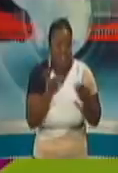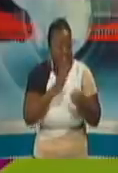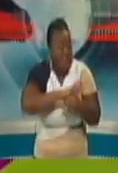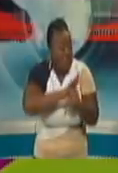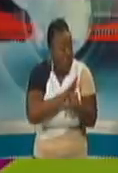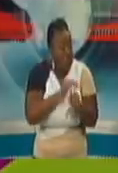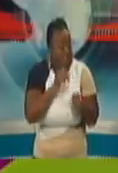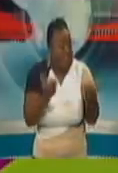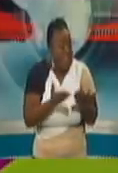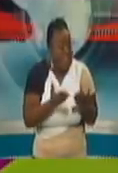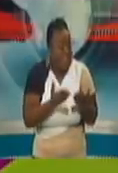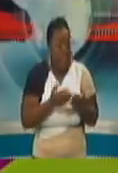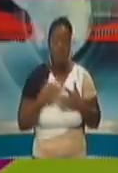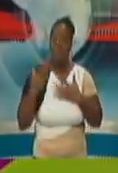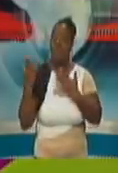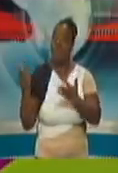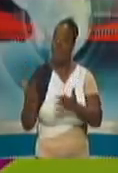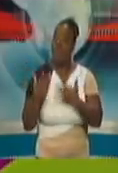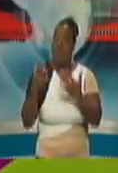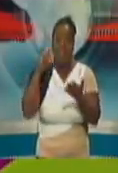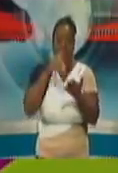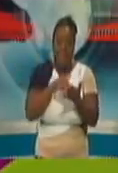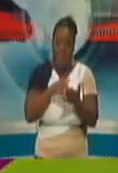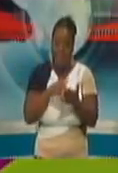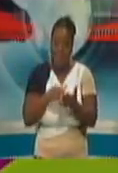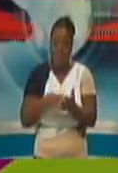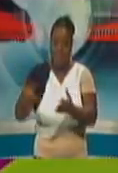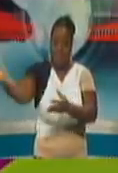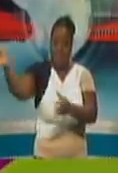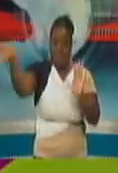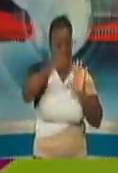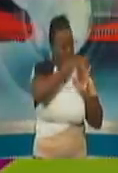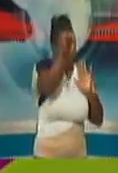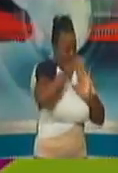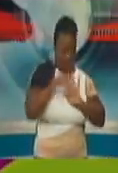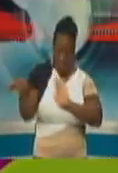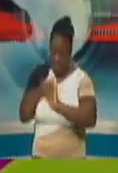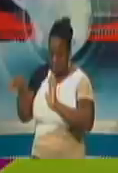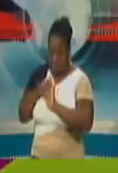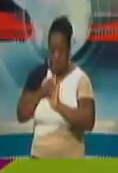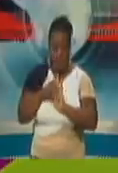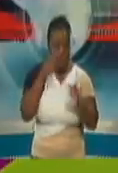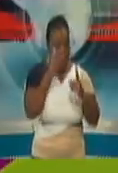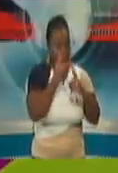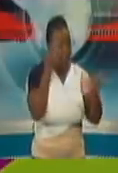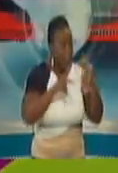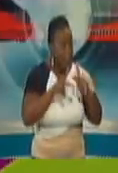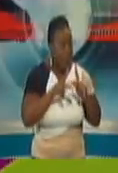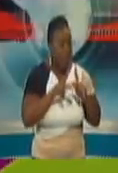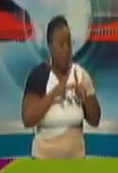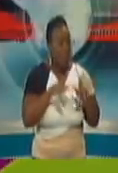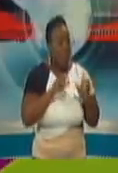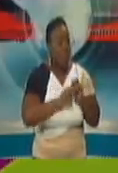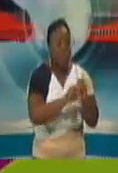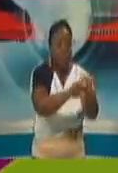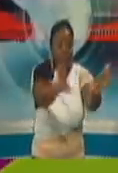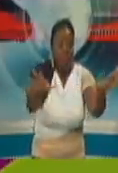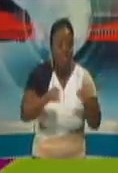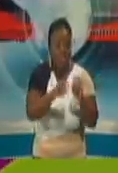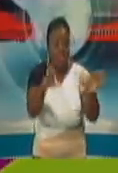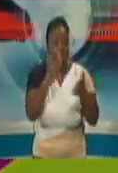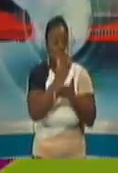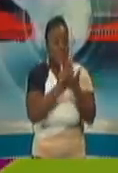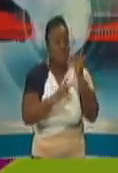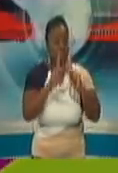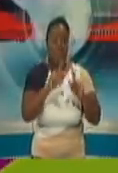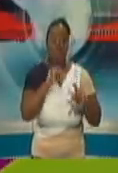to wait now and see if there's an influx of infections, possibly from these asymptomatic people? And we do understand that a lot of people have not been turning up